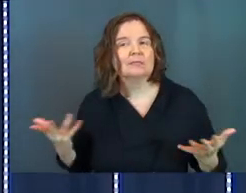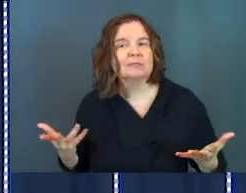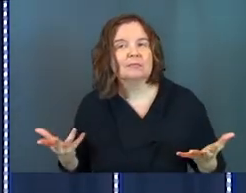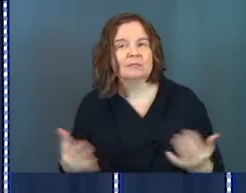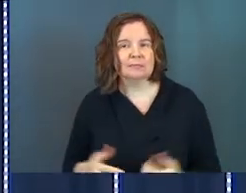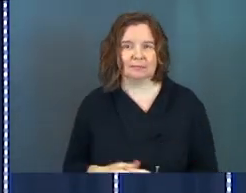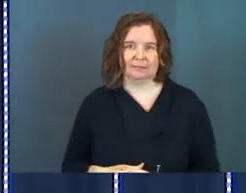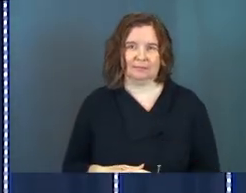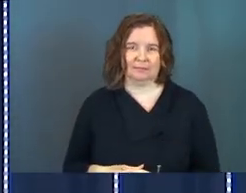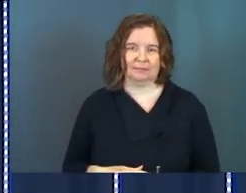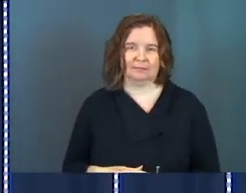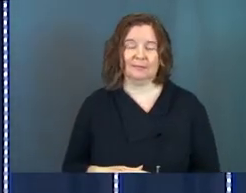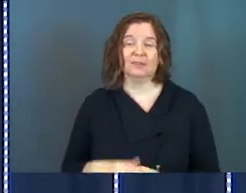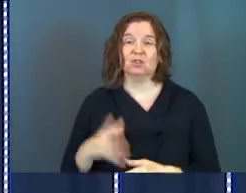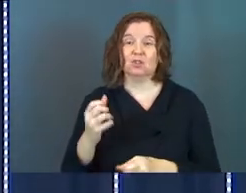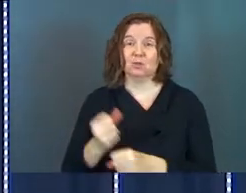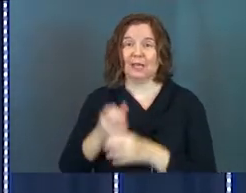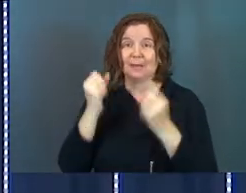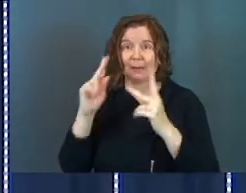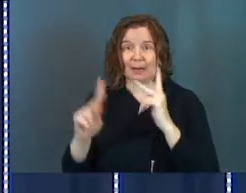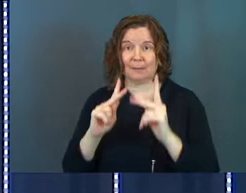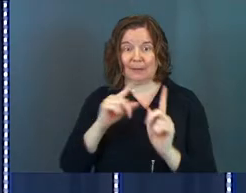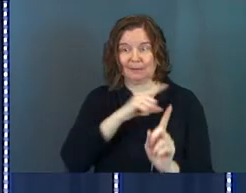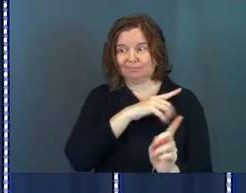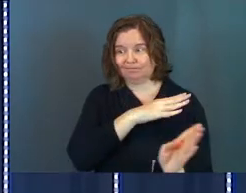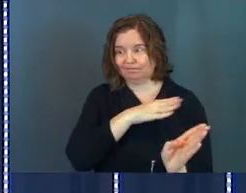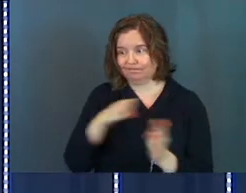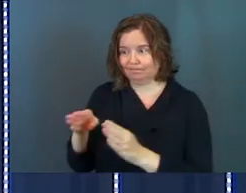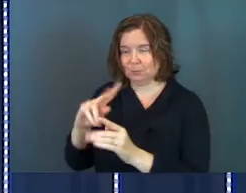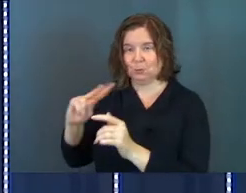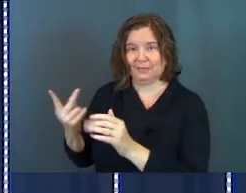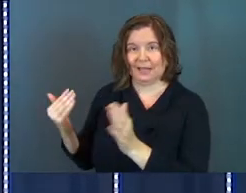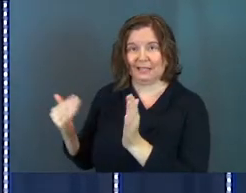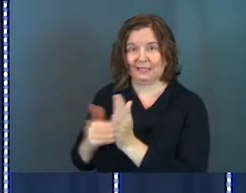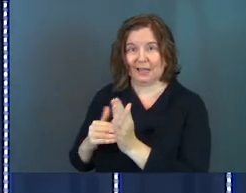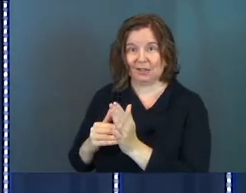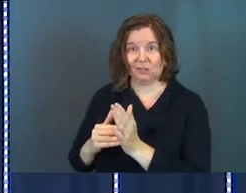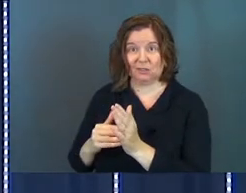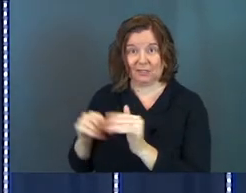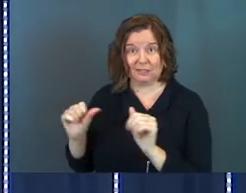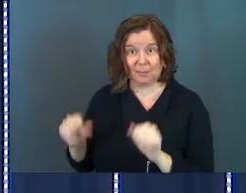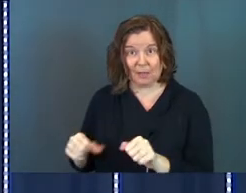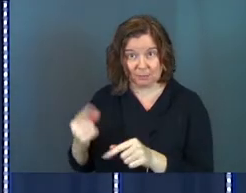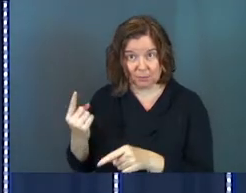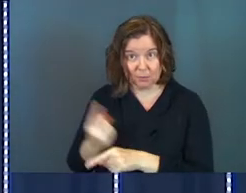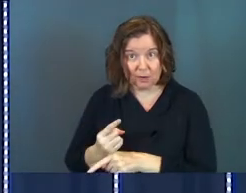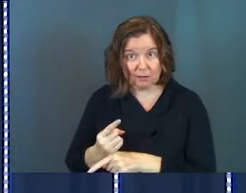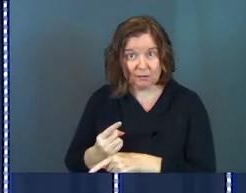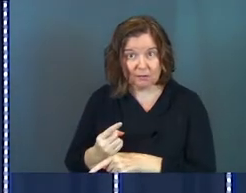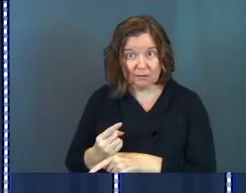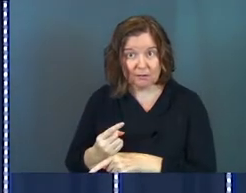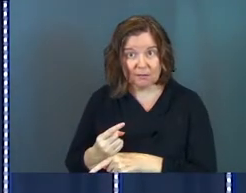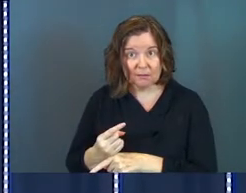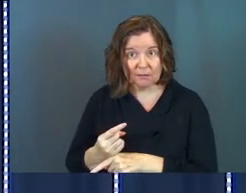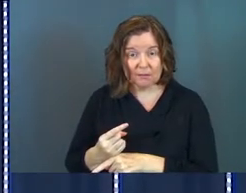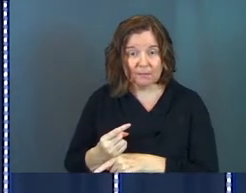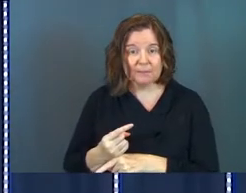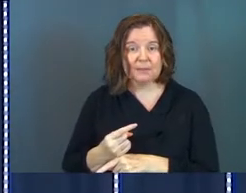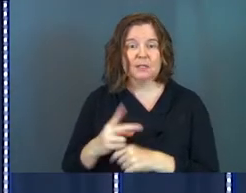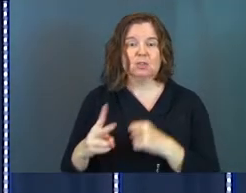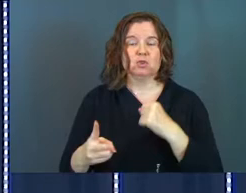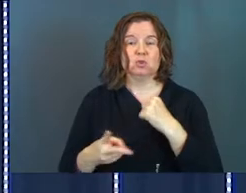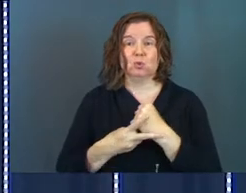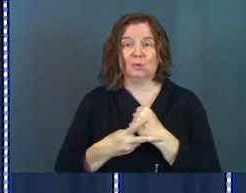to get as many people to that second doctor as humanly possible? Would it not? To